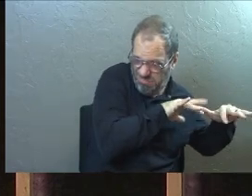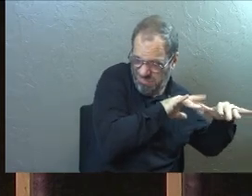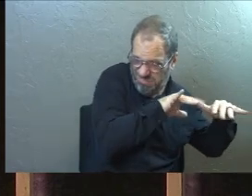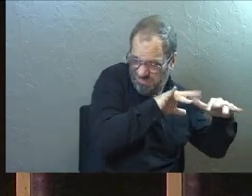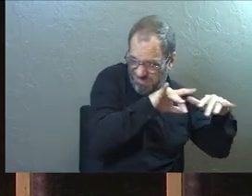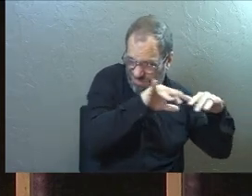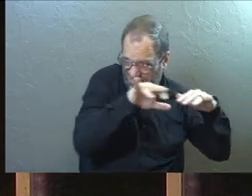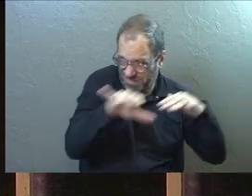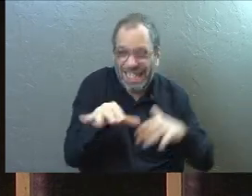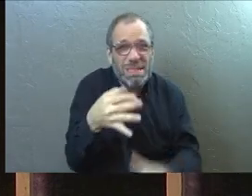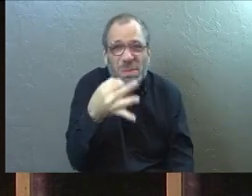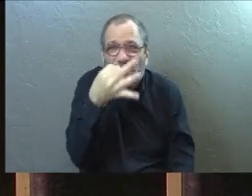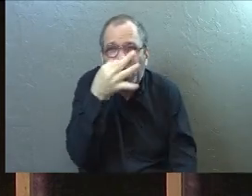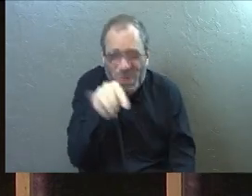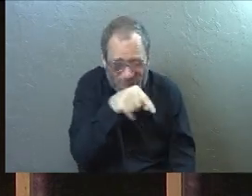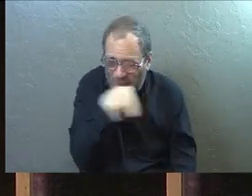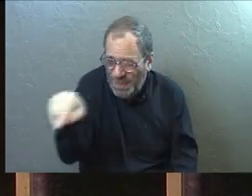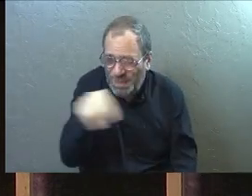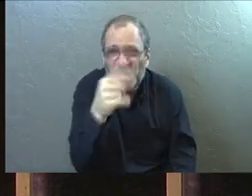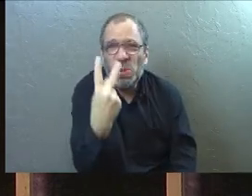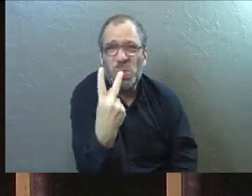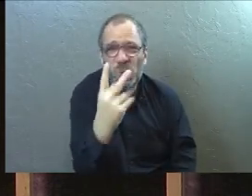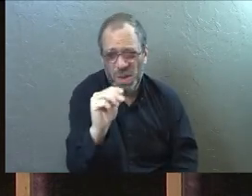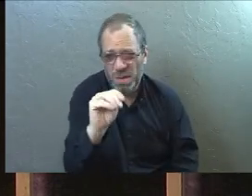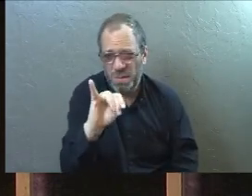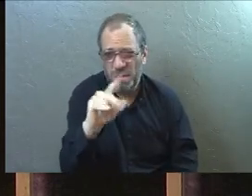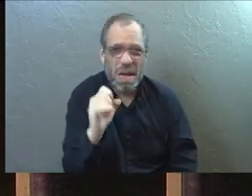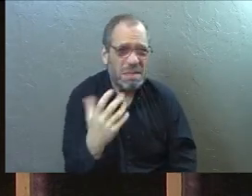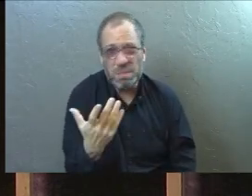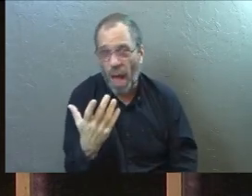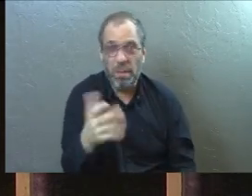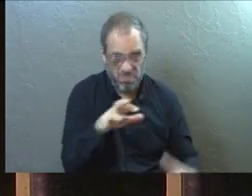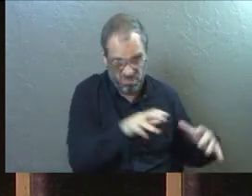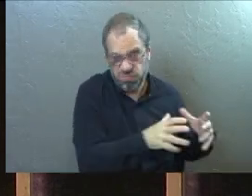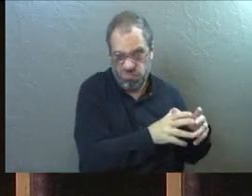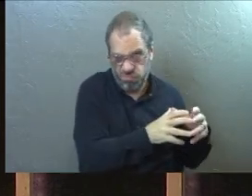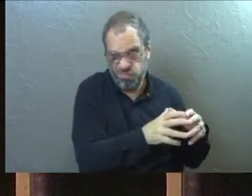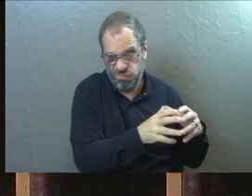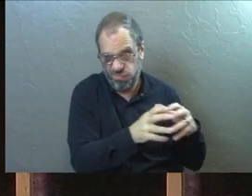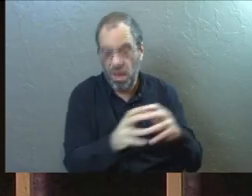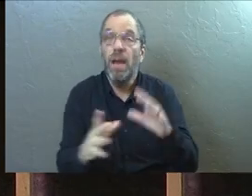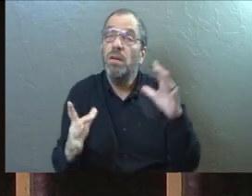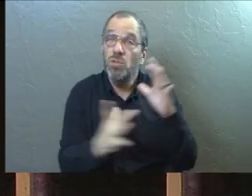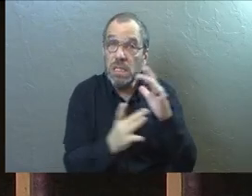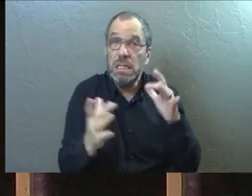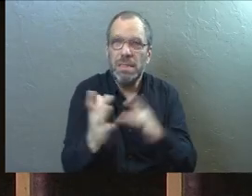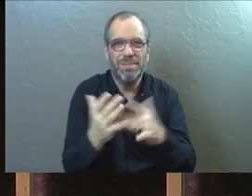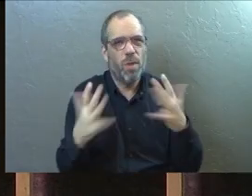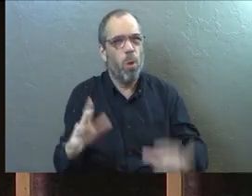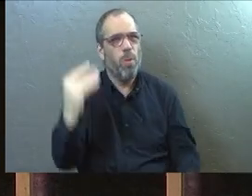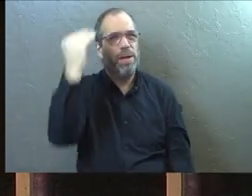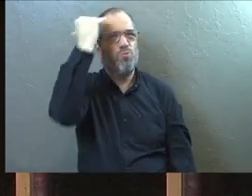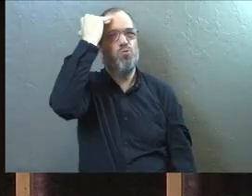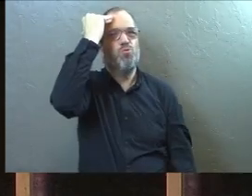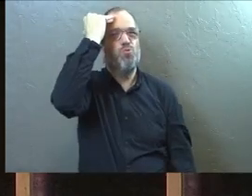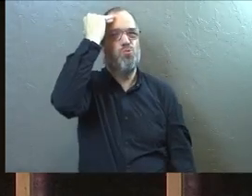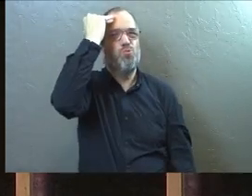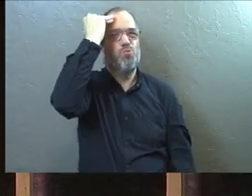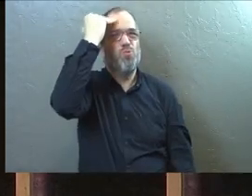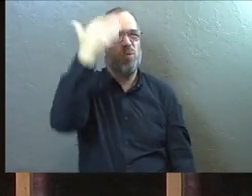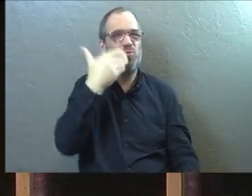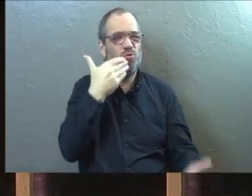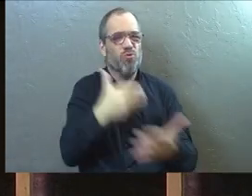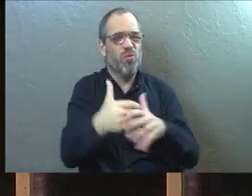Jerusalem because it wasn't that far. So this is a good size crowd. Jesus probably knew that a good